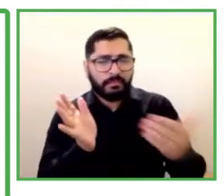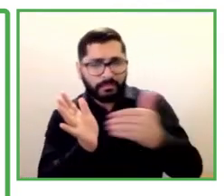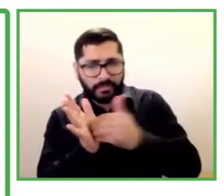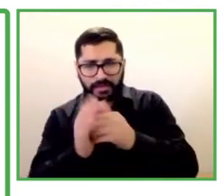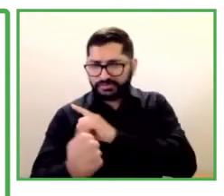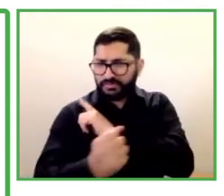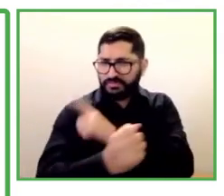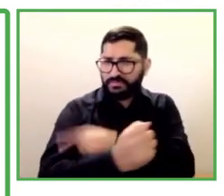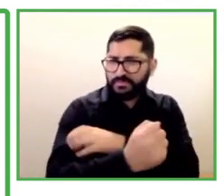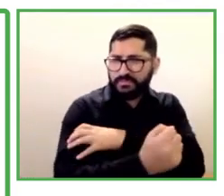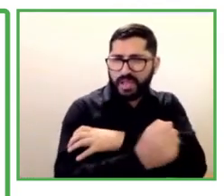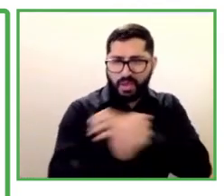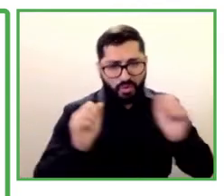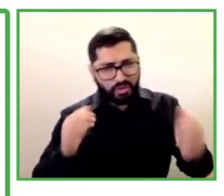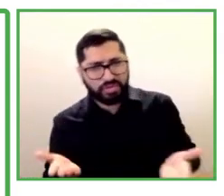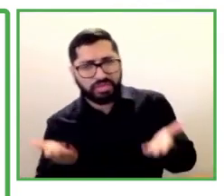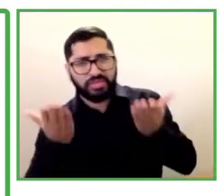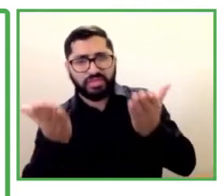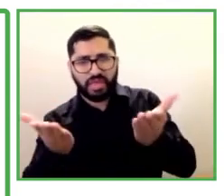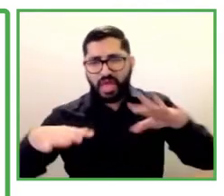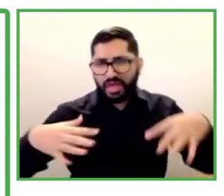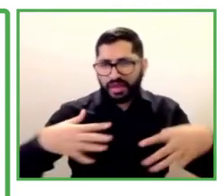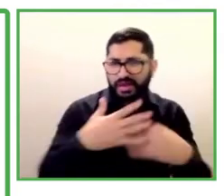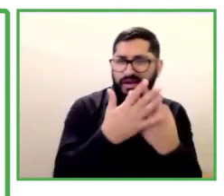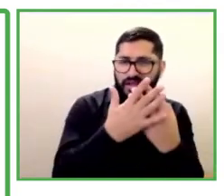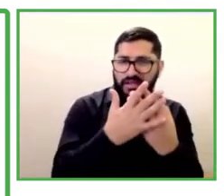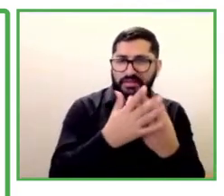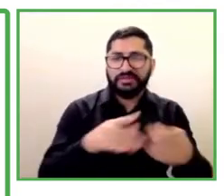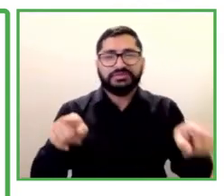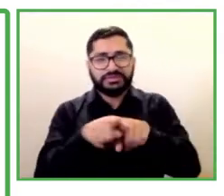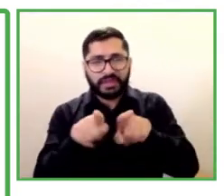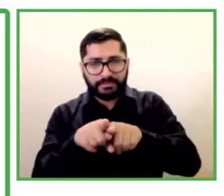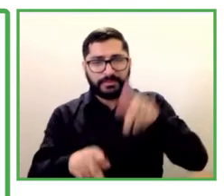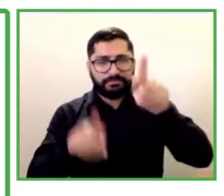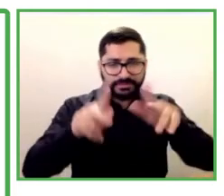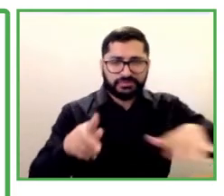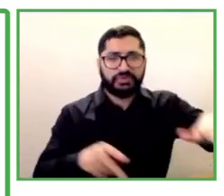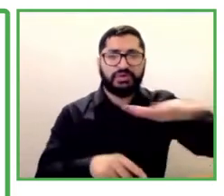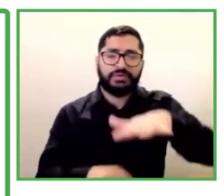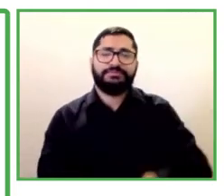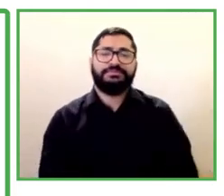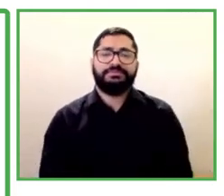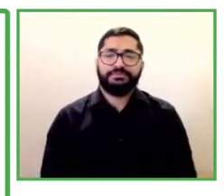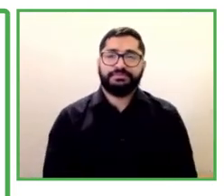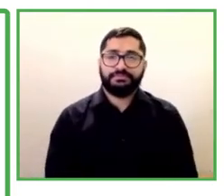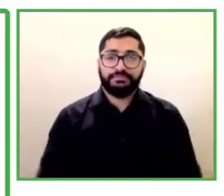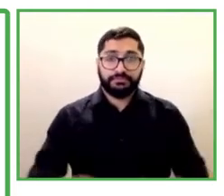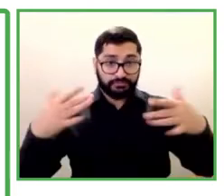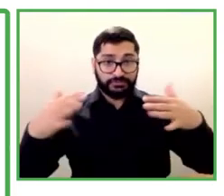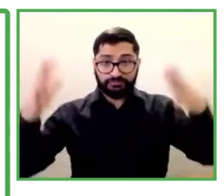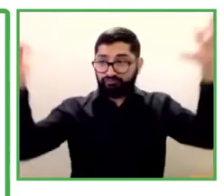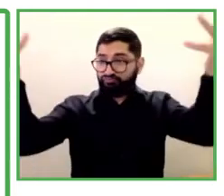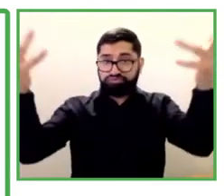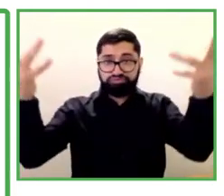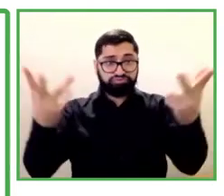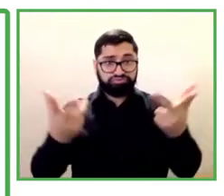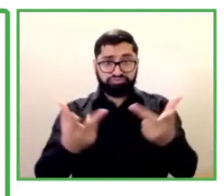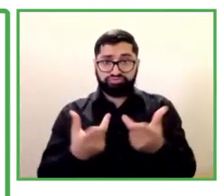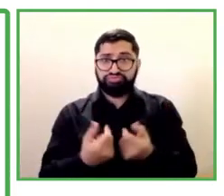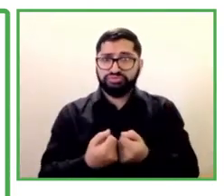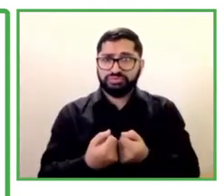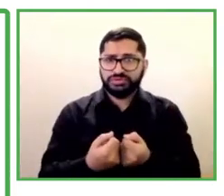the amount of films which can be accessible. I'm truly grateful for this experience.